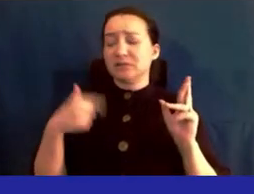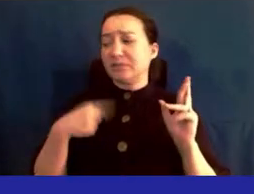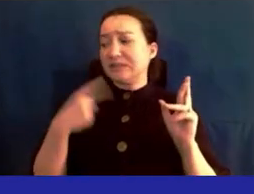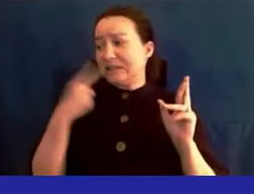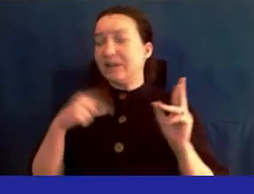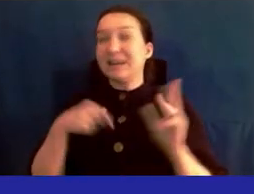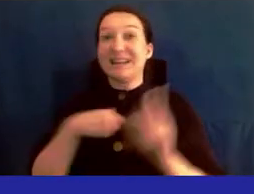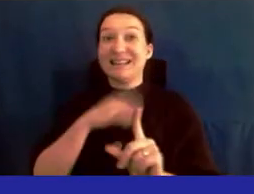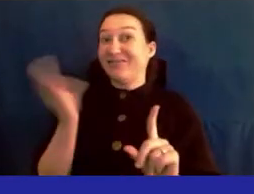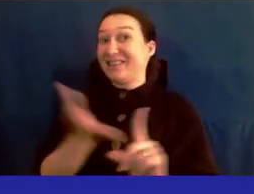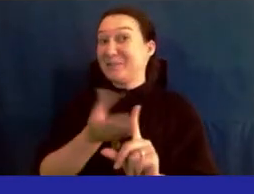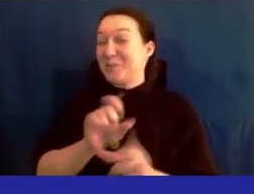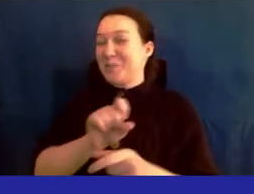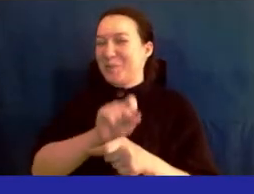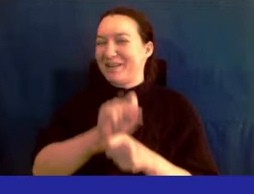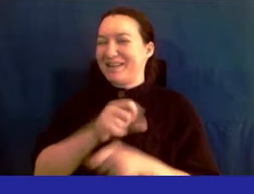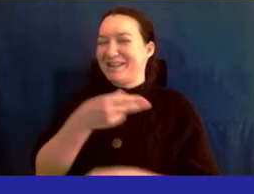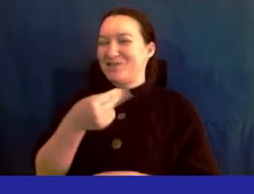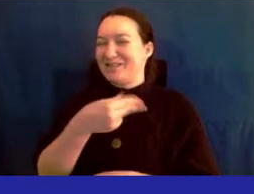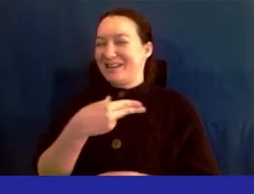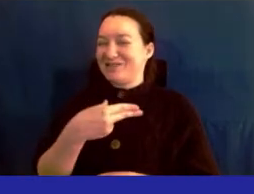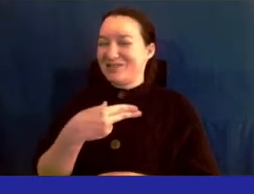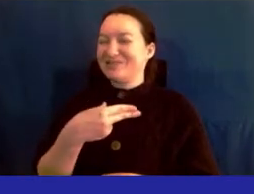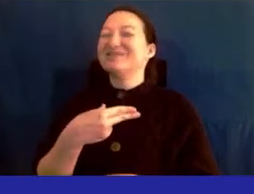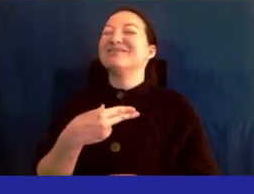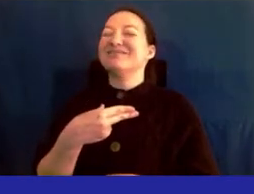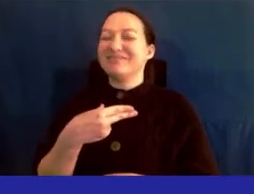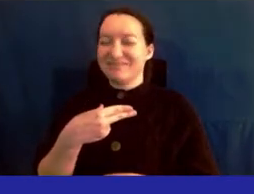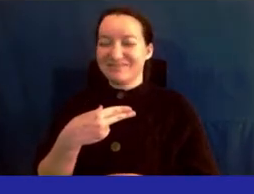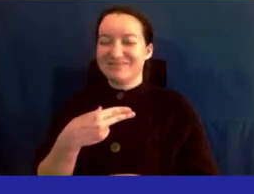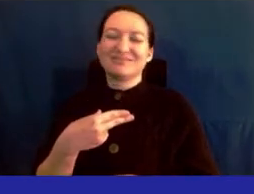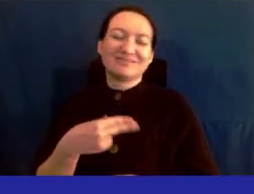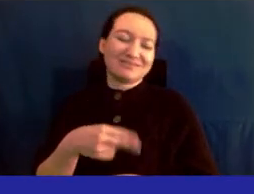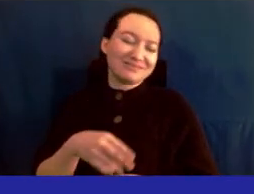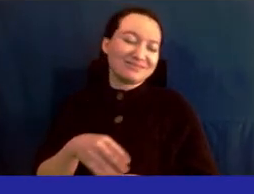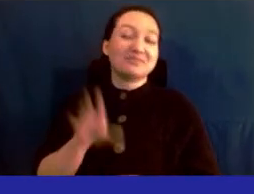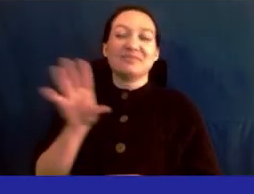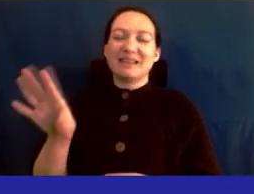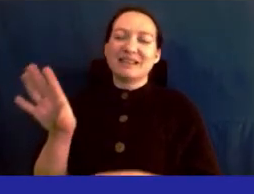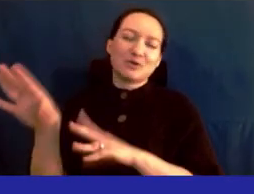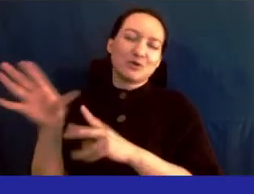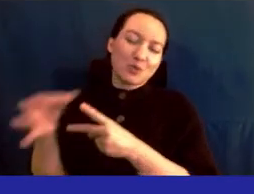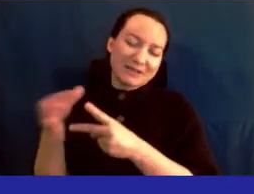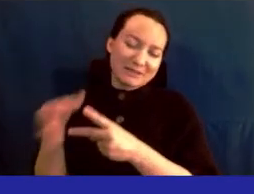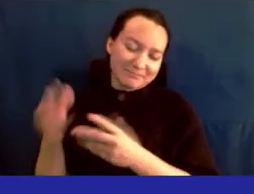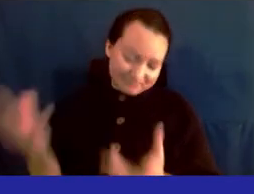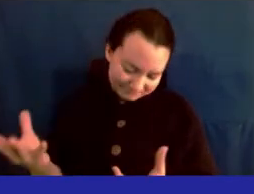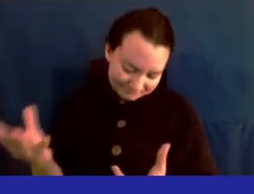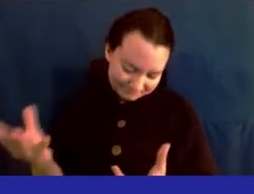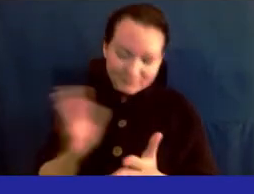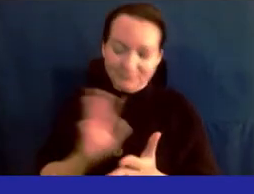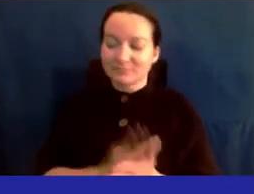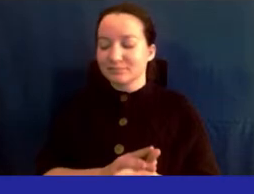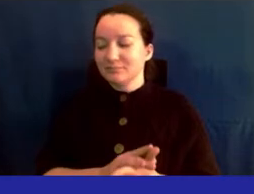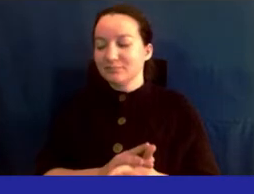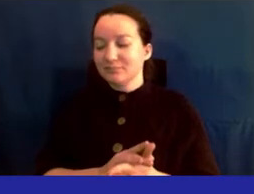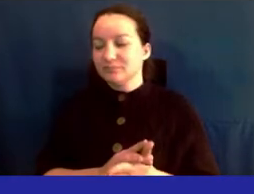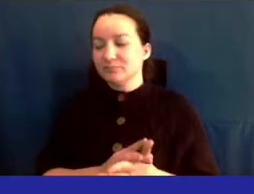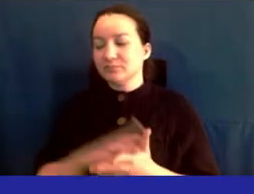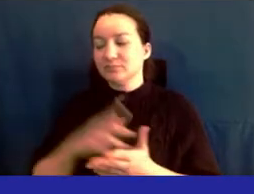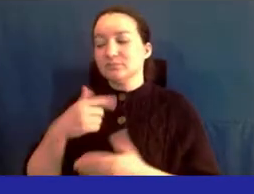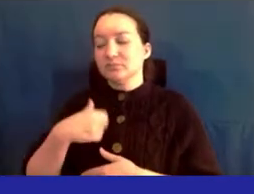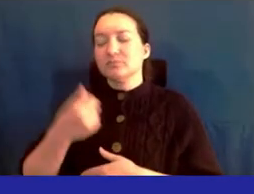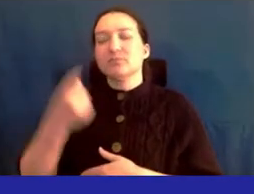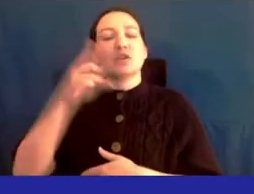to convince him to work at health and hospitals when he, that'll be his choice, of course. But I do recognize